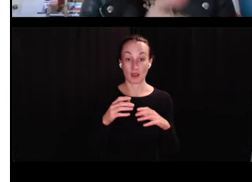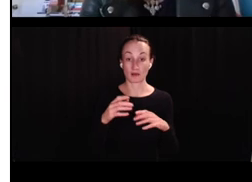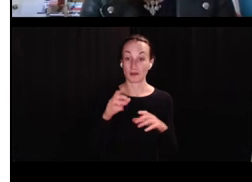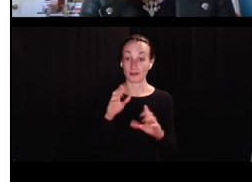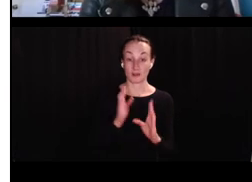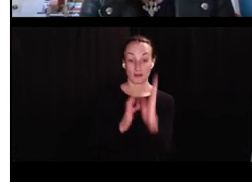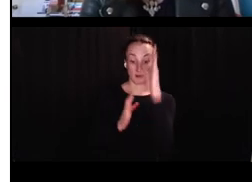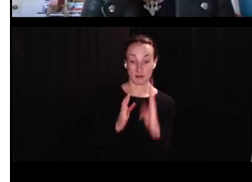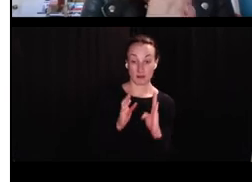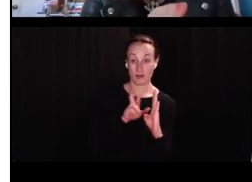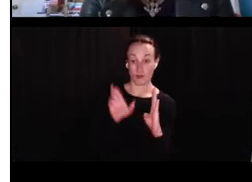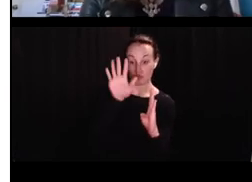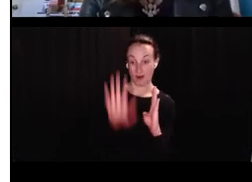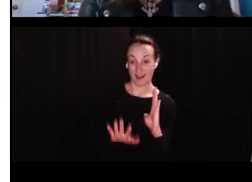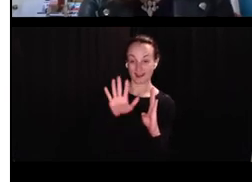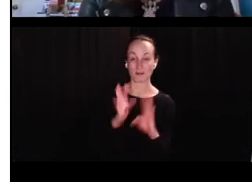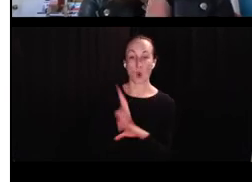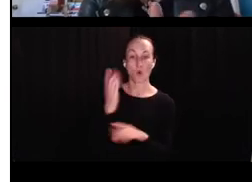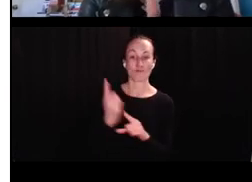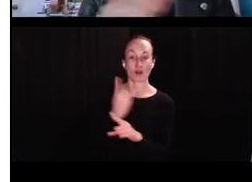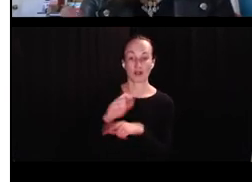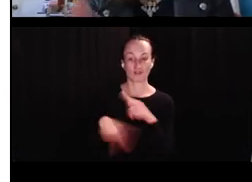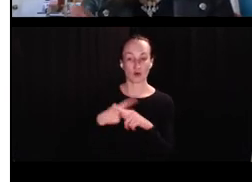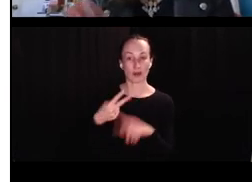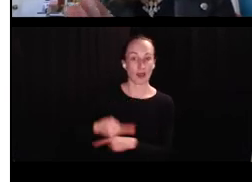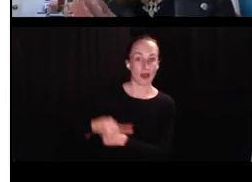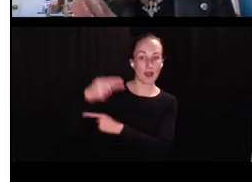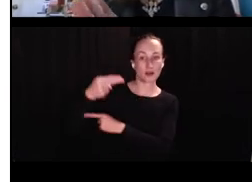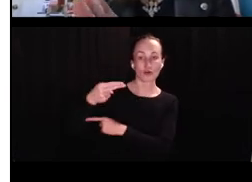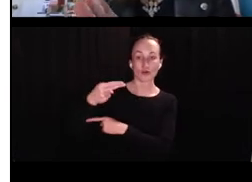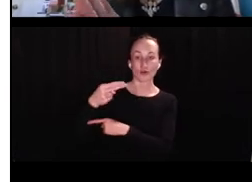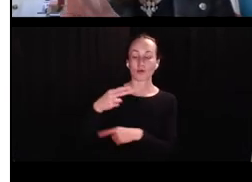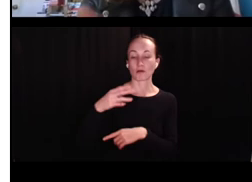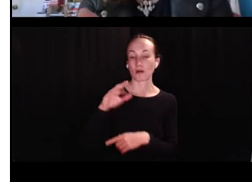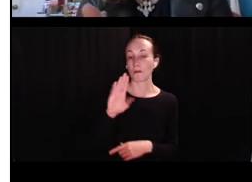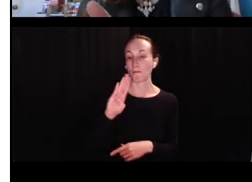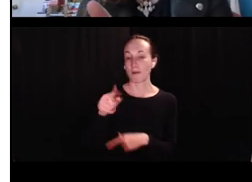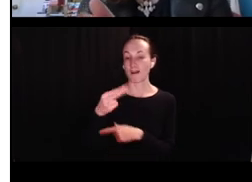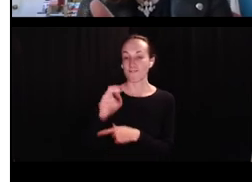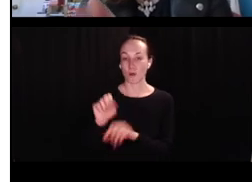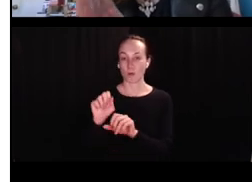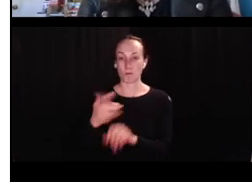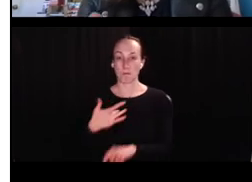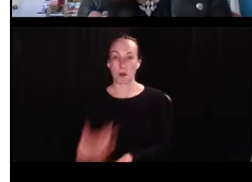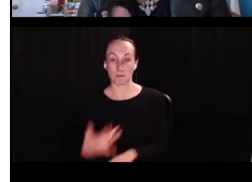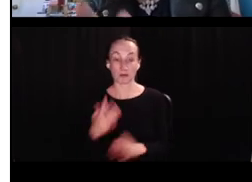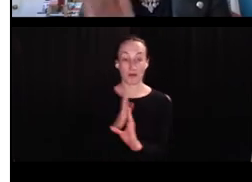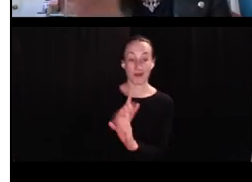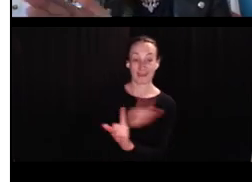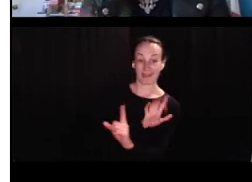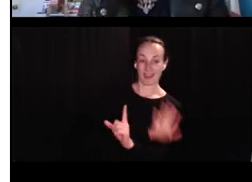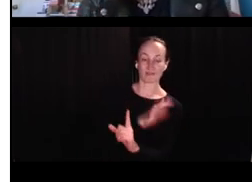the lines here straight up and down, if it's on the right side of the line, that means that the over-regulized form had a much higher, uh,